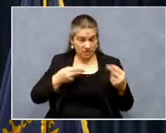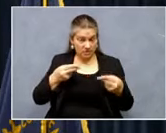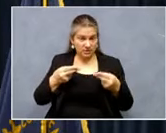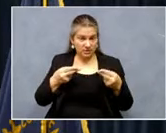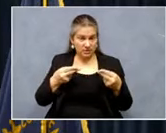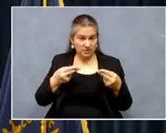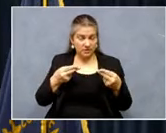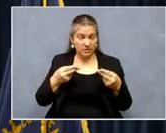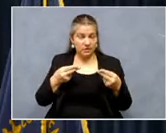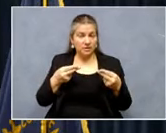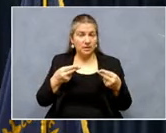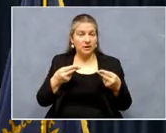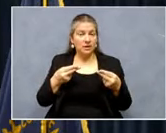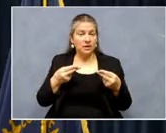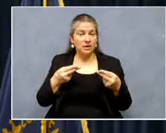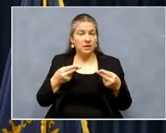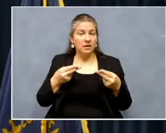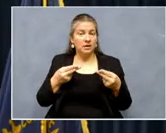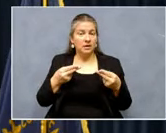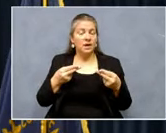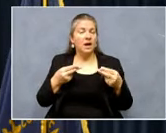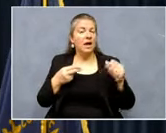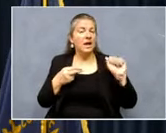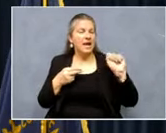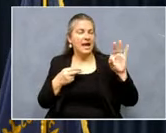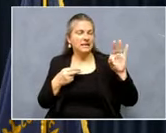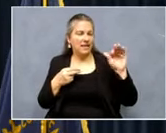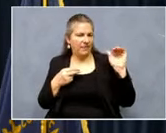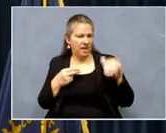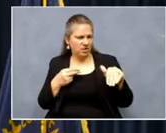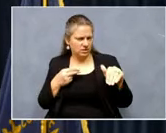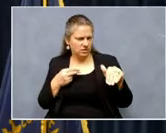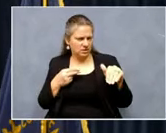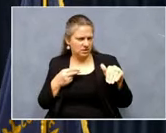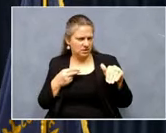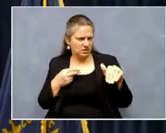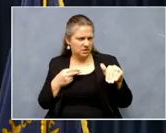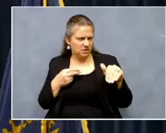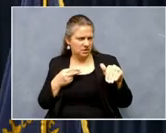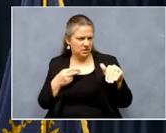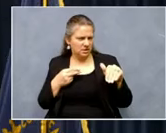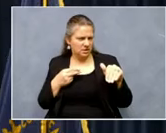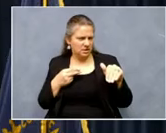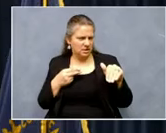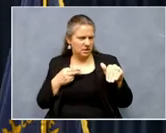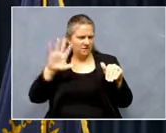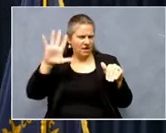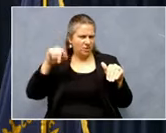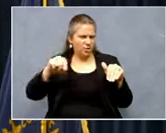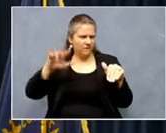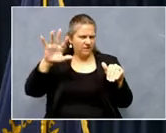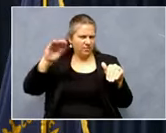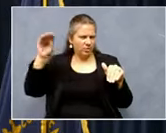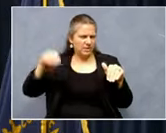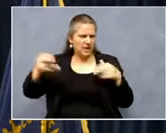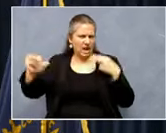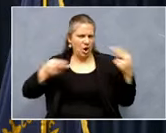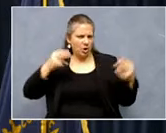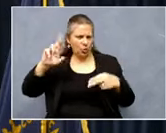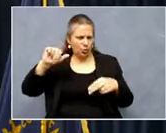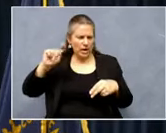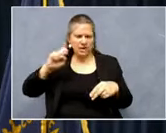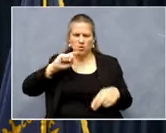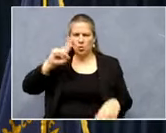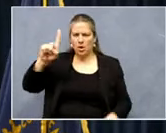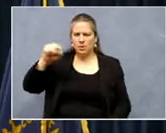outpaced, uh, quits by 19,000. And at 5.5%, our hiring rate is 1.2 percentage